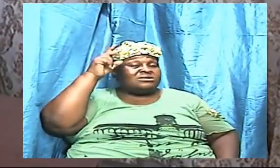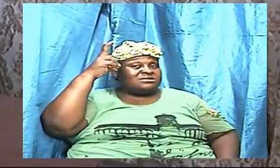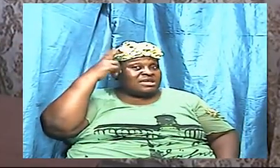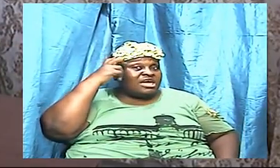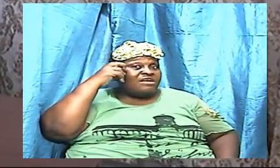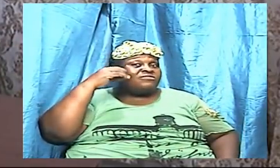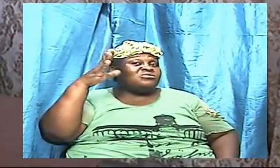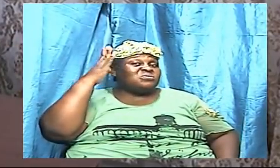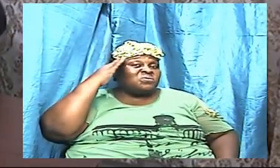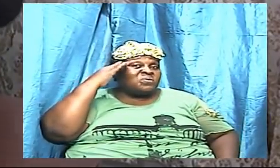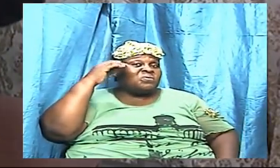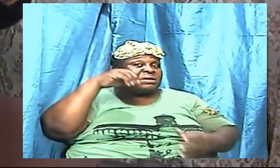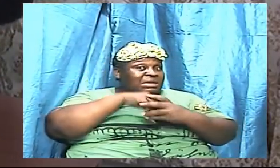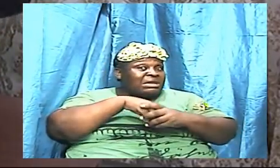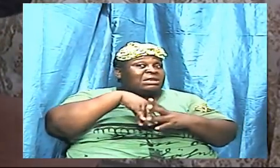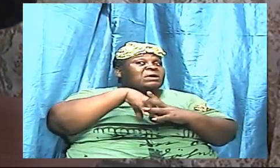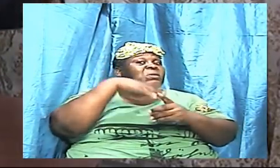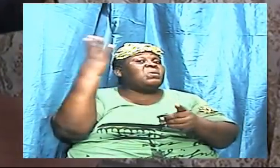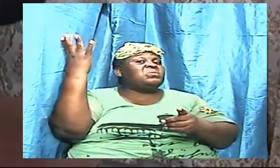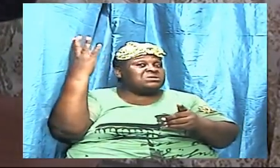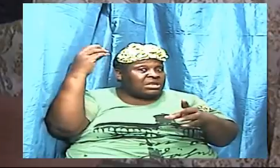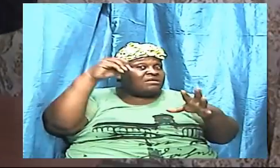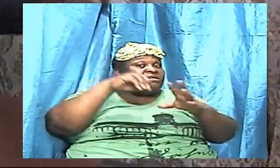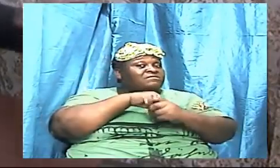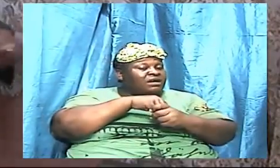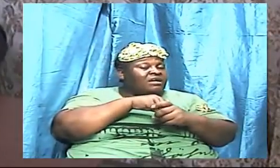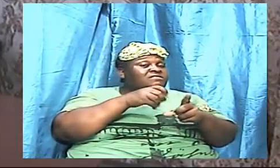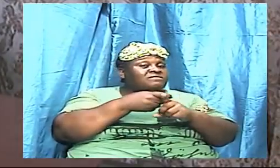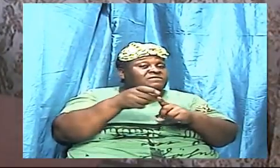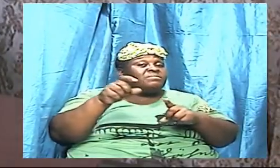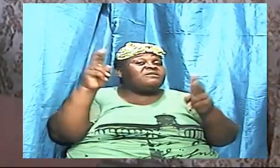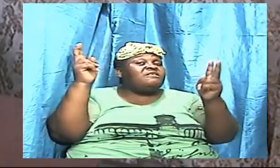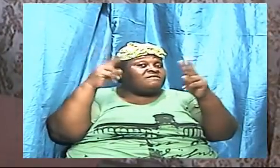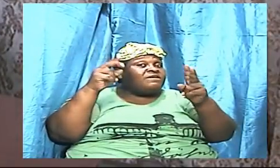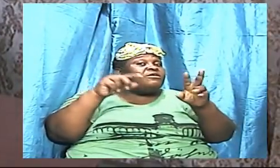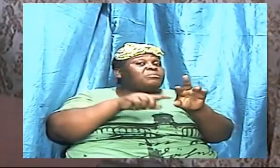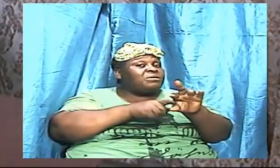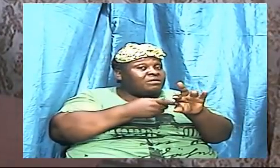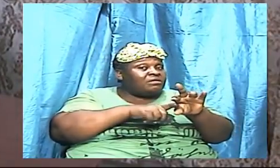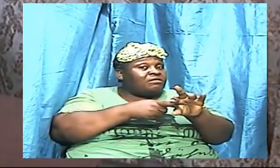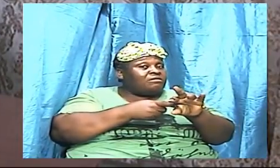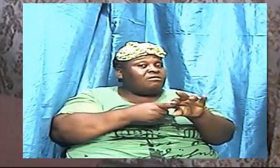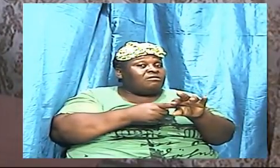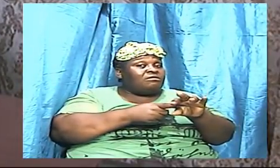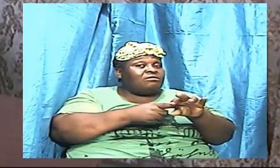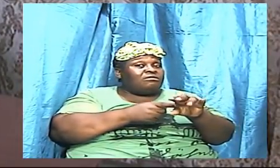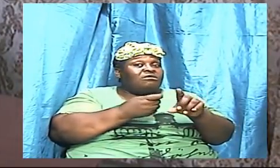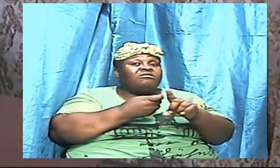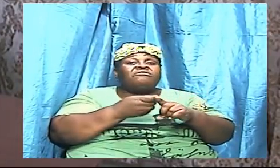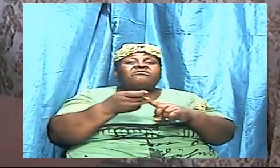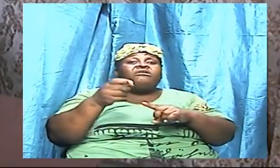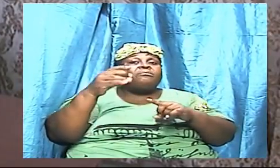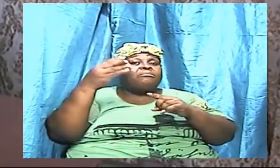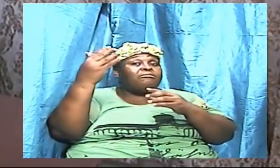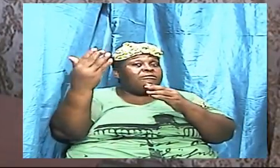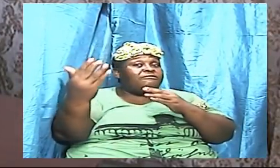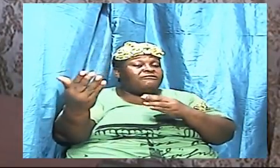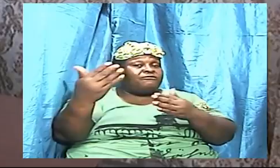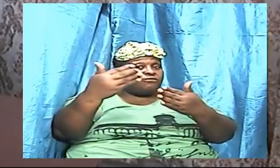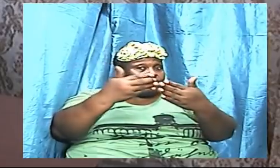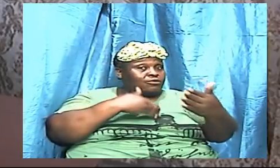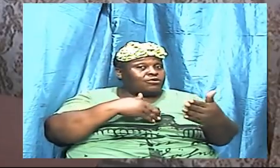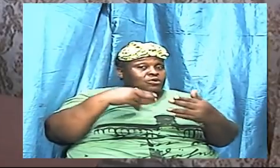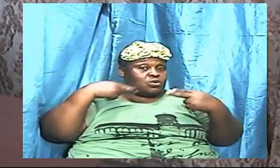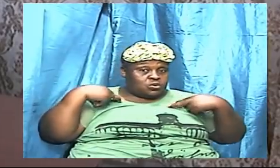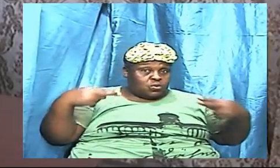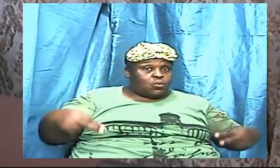involved in this from the very beginning from before humankind was placed